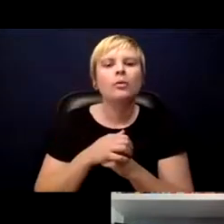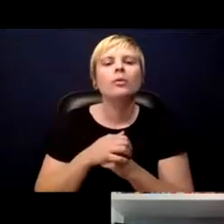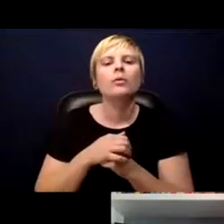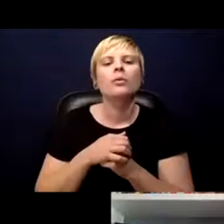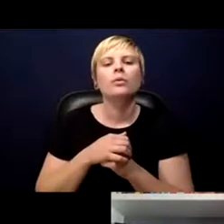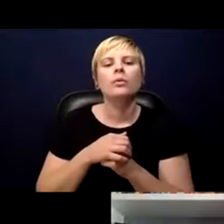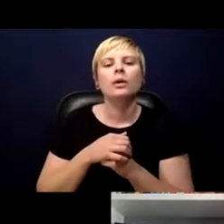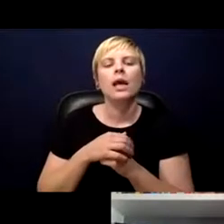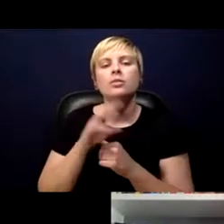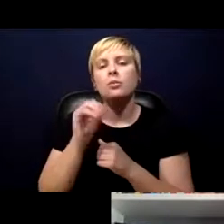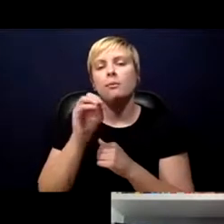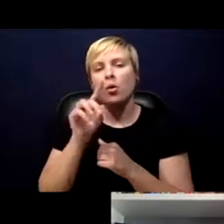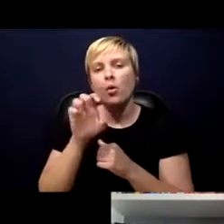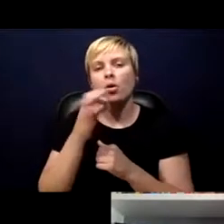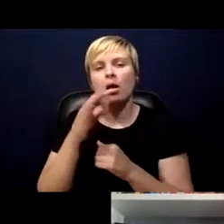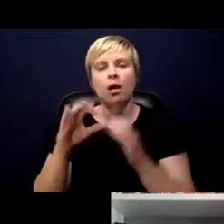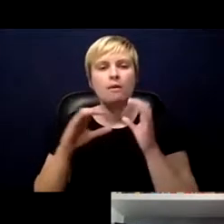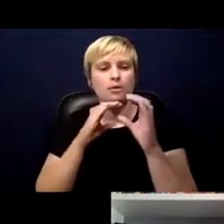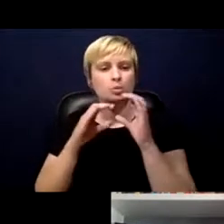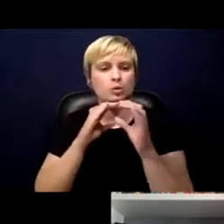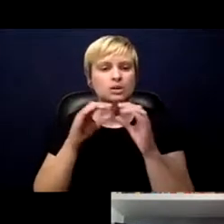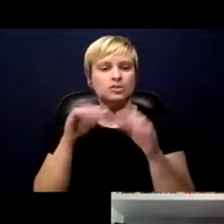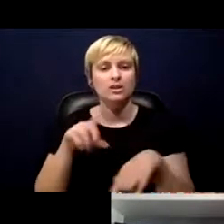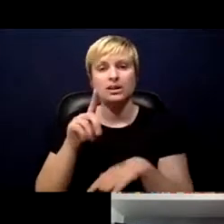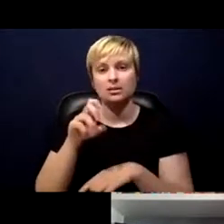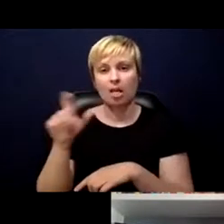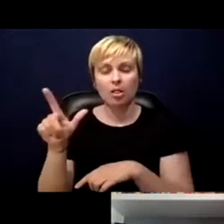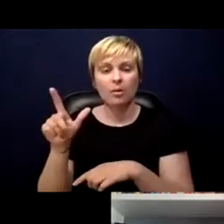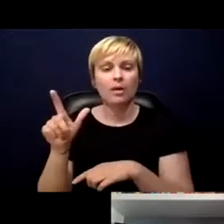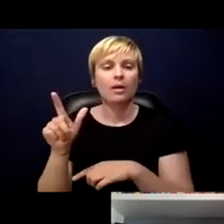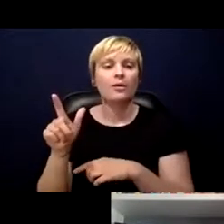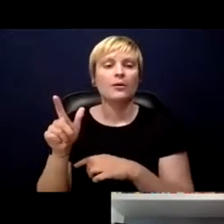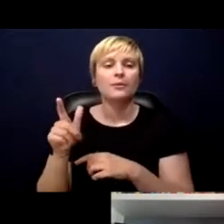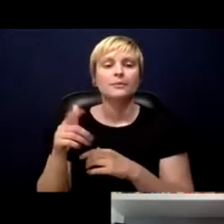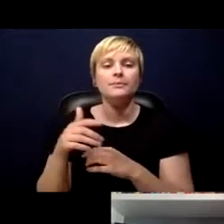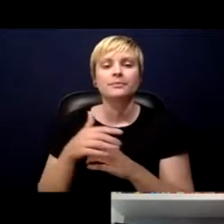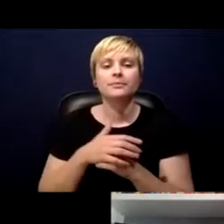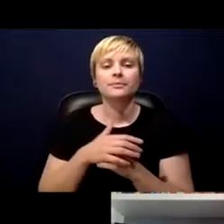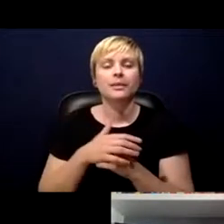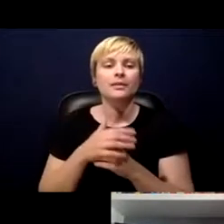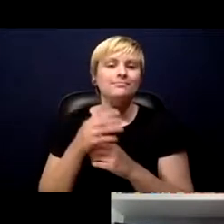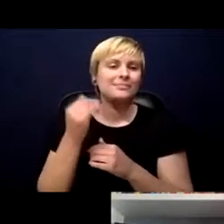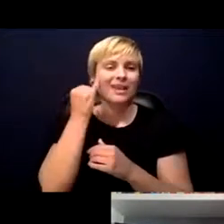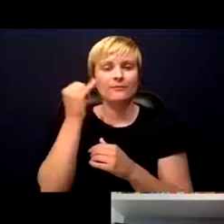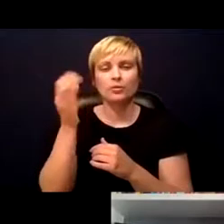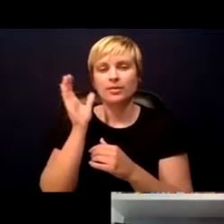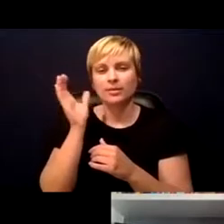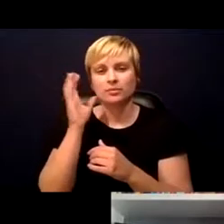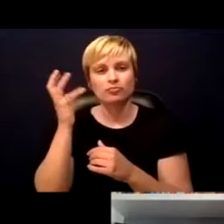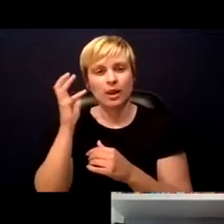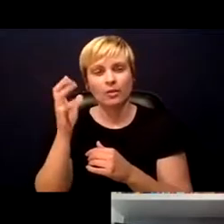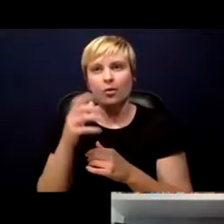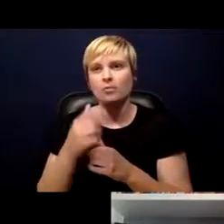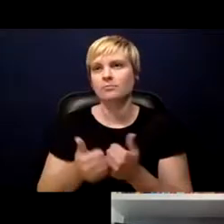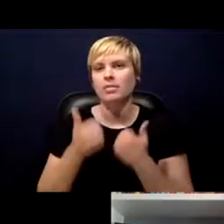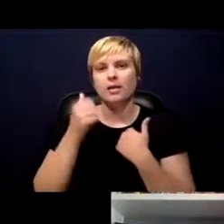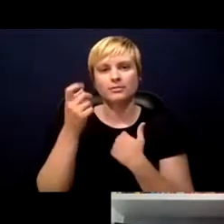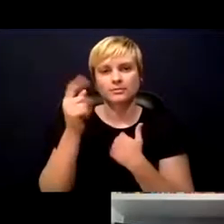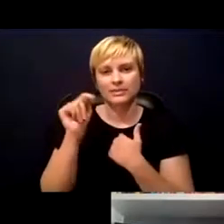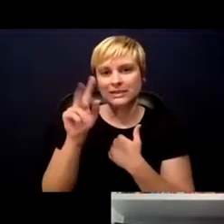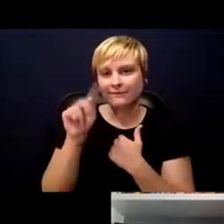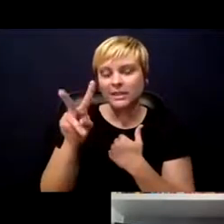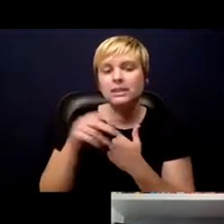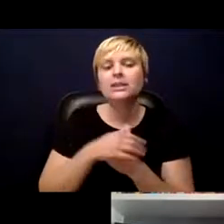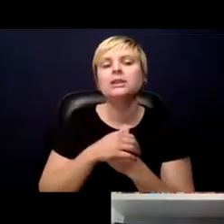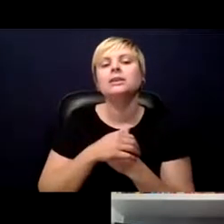communication that is applicable in Delaware, whether people listen to radio, whether it's by television, whether it's television ad,